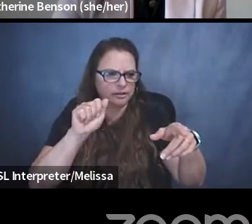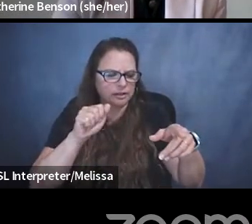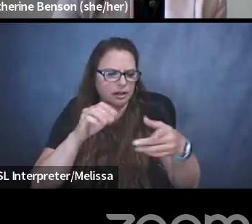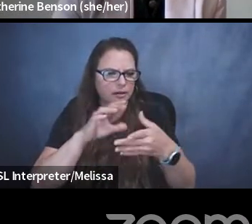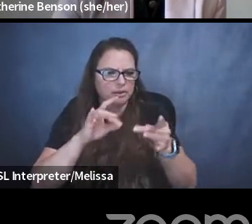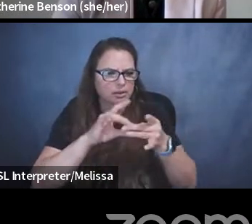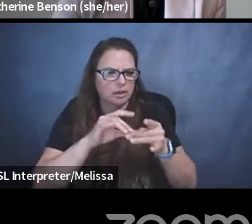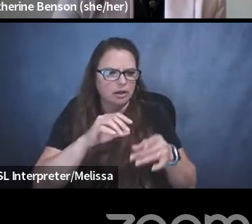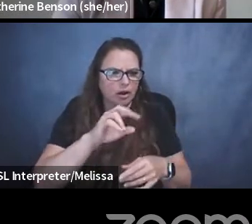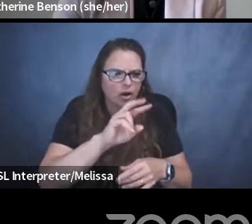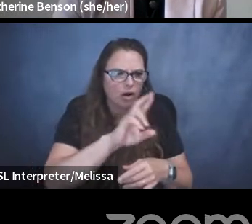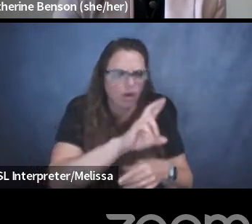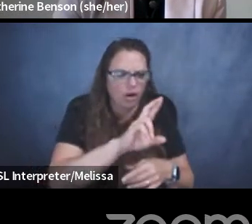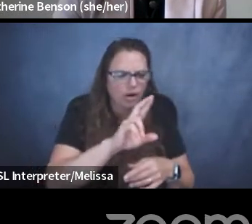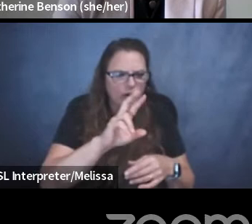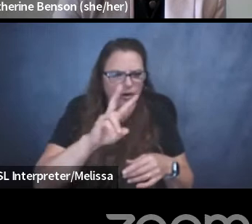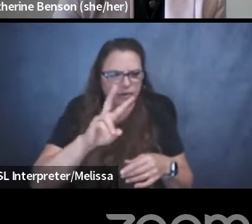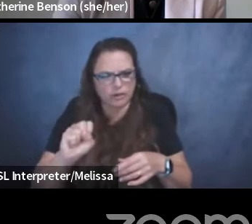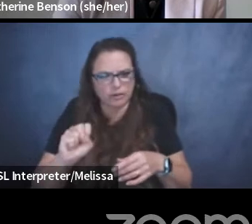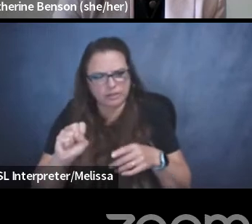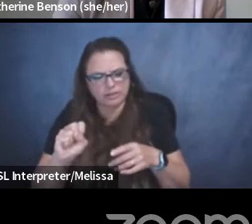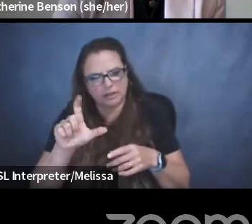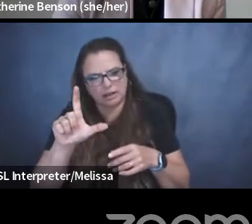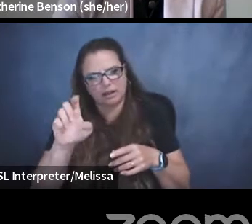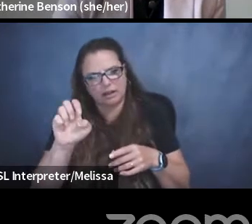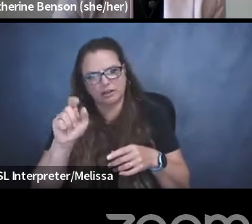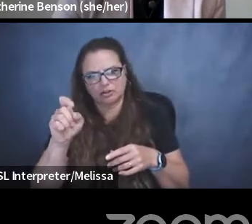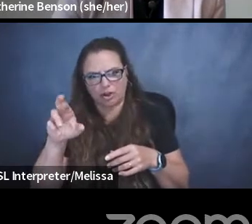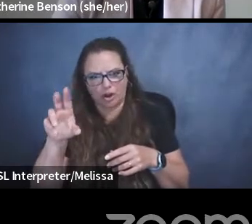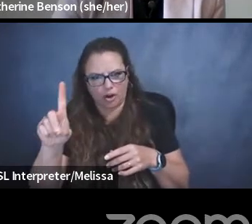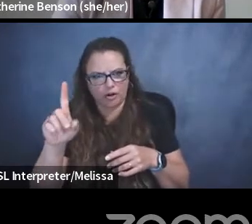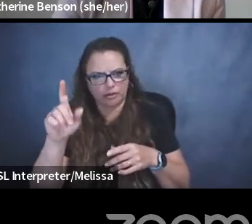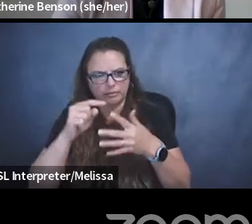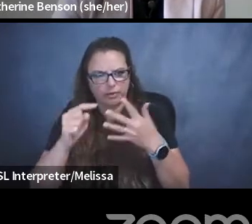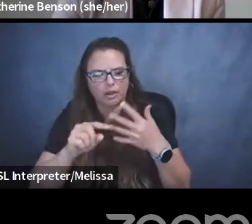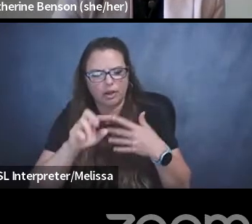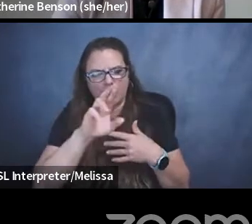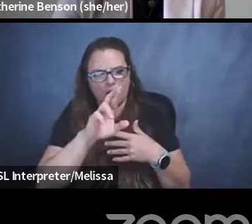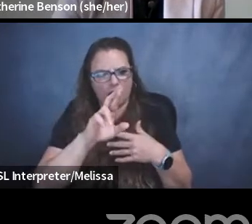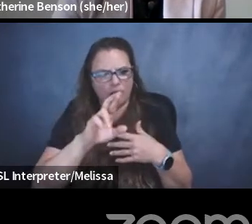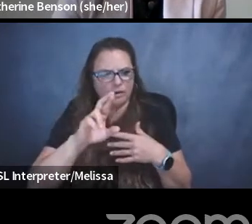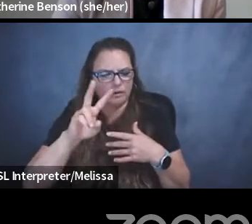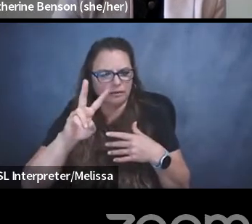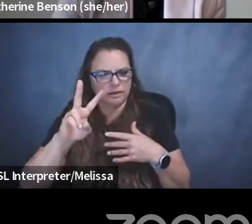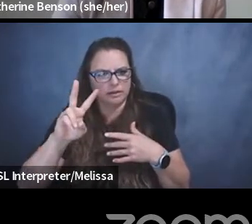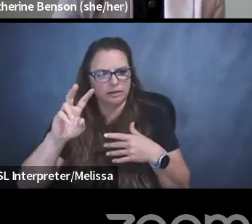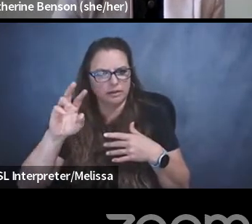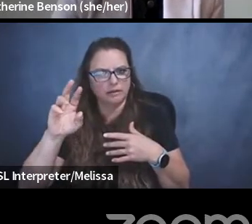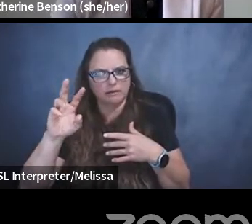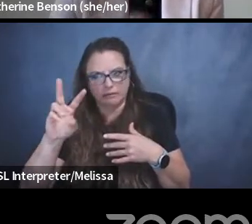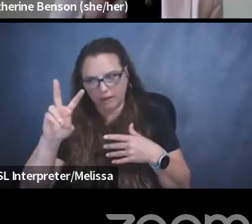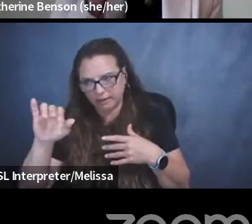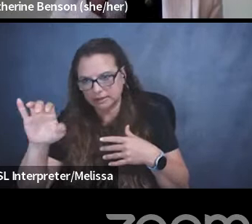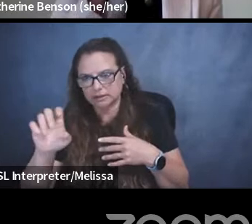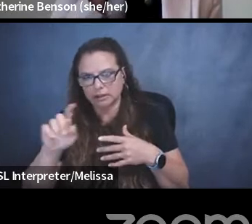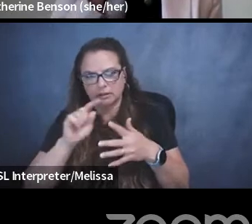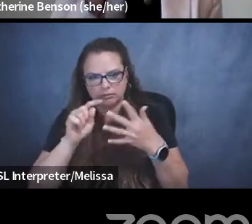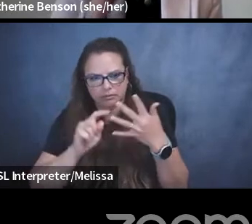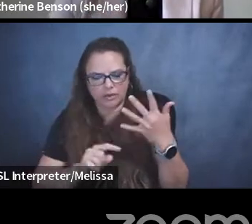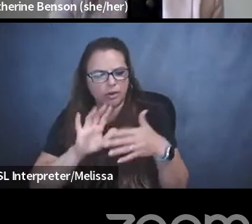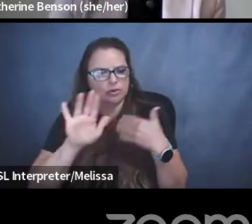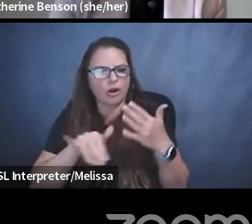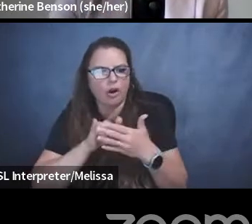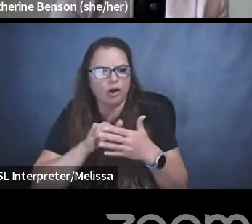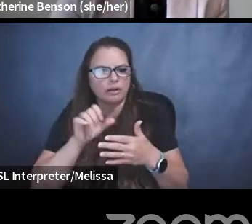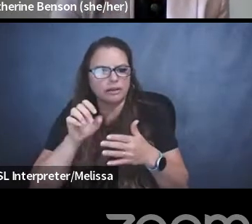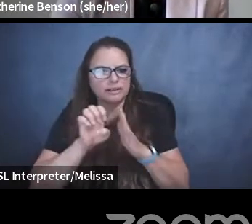R versus, or CBC Alert versus Massard, those are all examples of that. But yeah, I